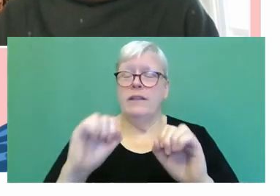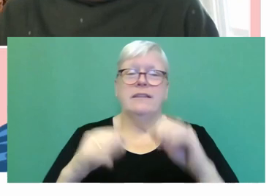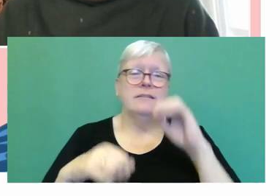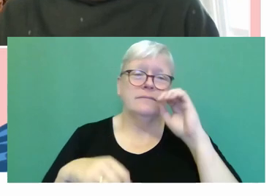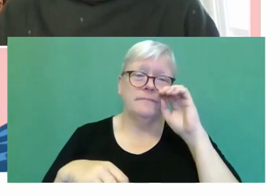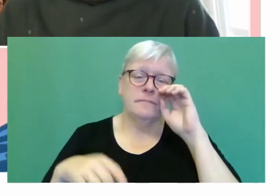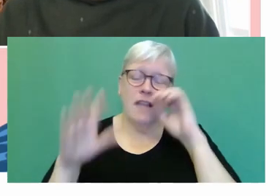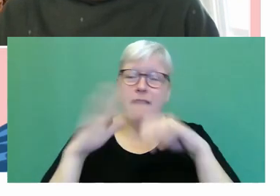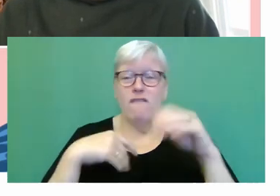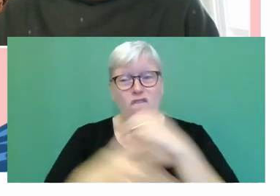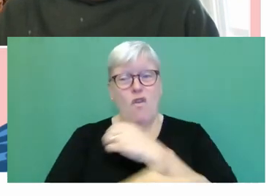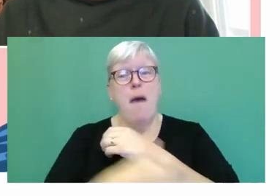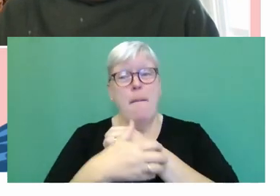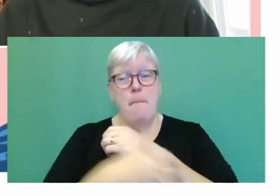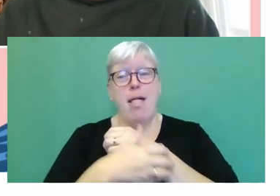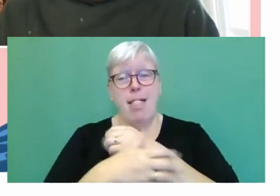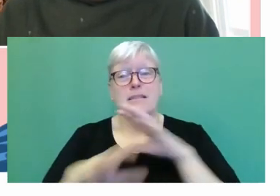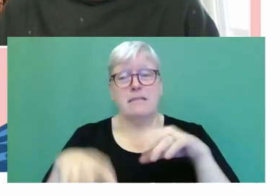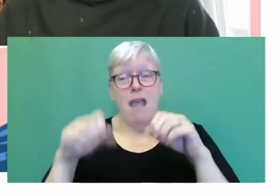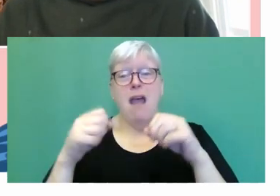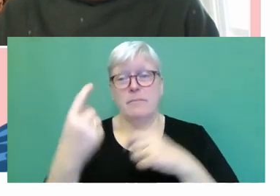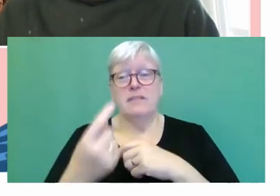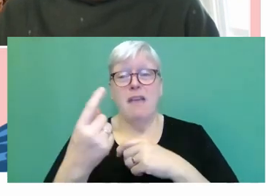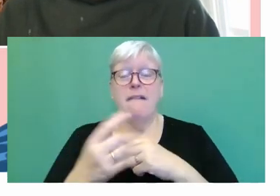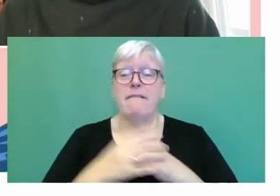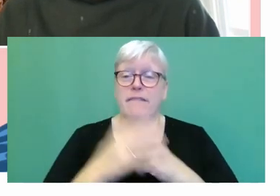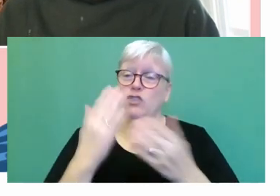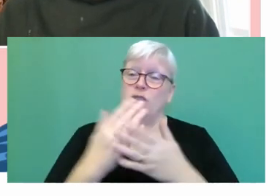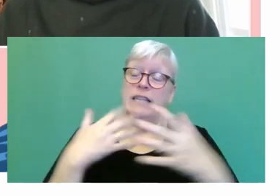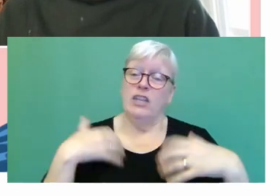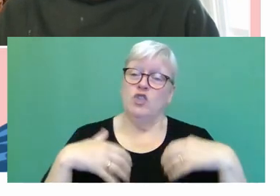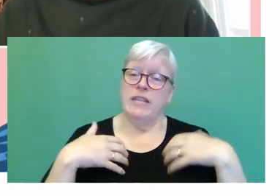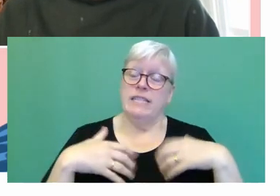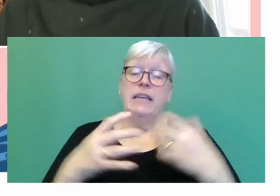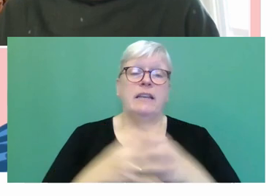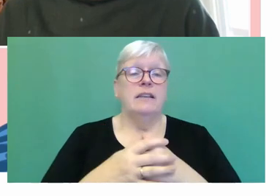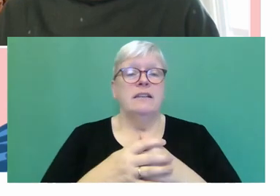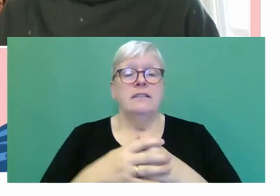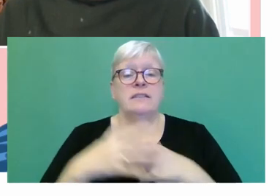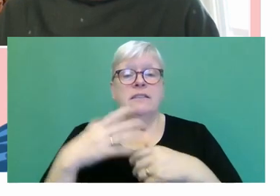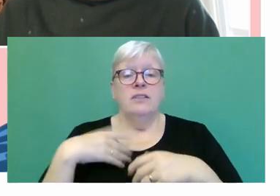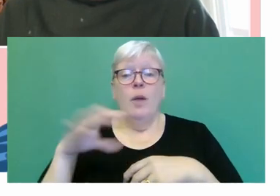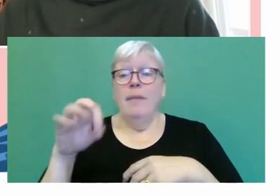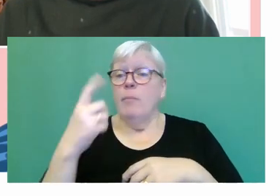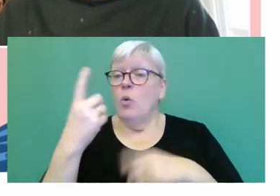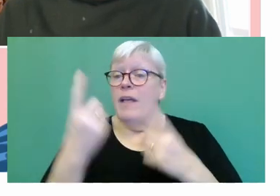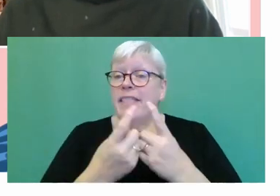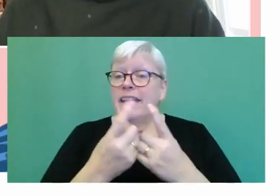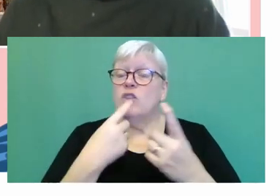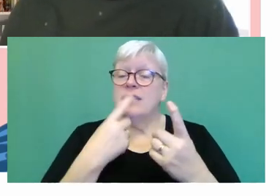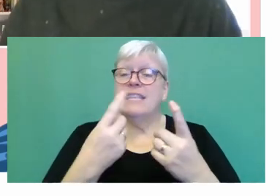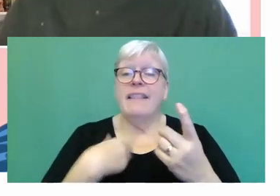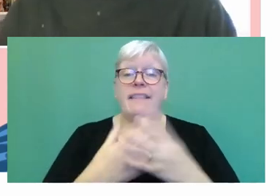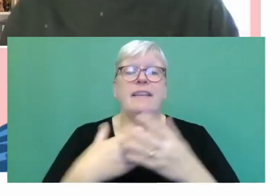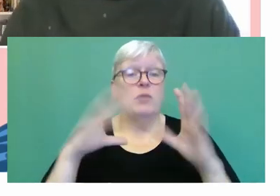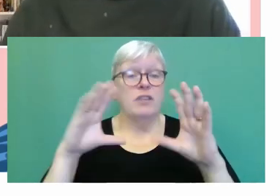beginnings. So yeah, that's very interesting. I just wanted to pick up on one thing that you said, and then probably we'll start to kind of